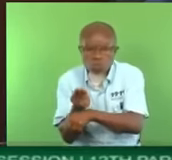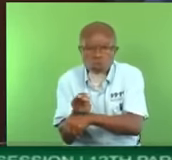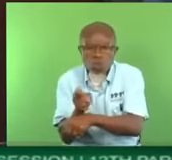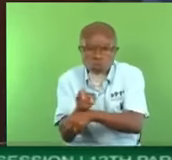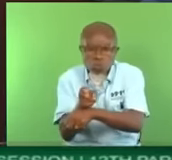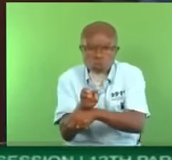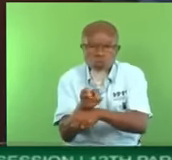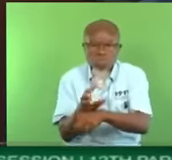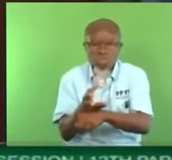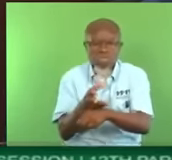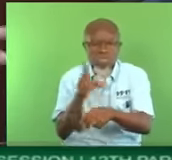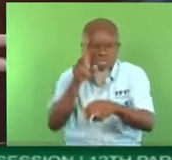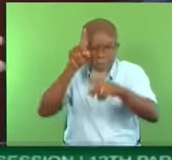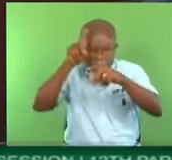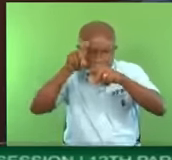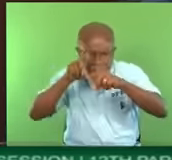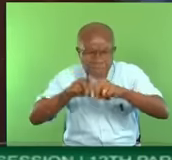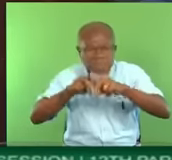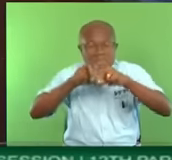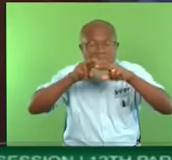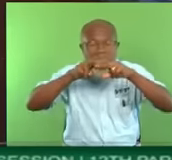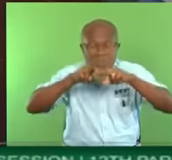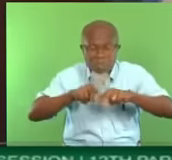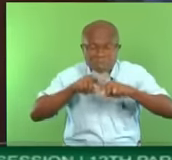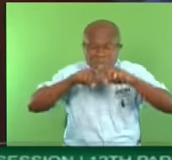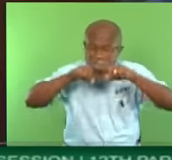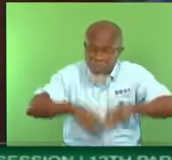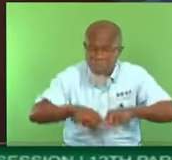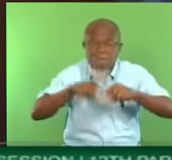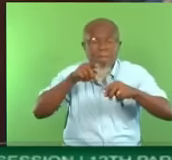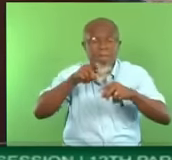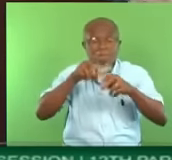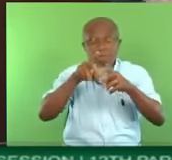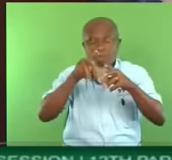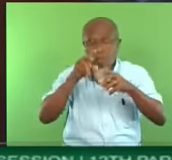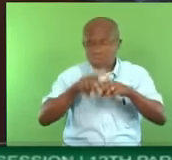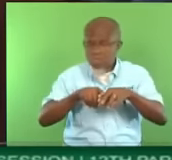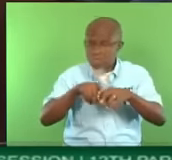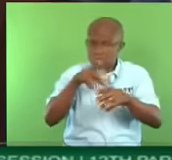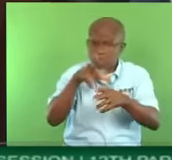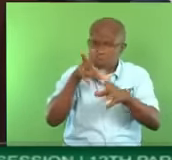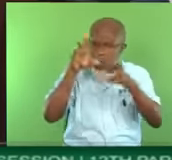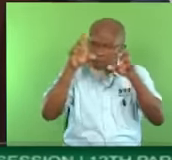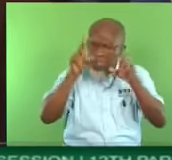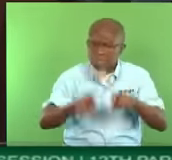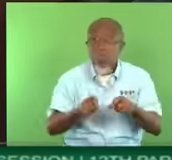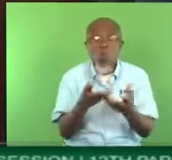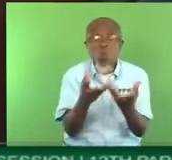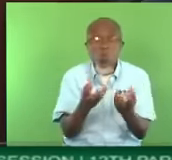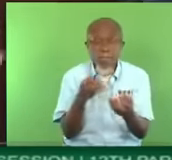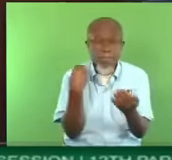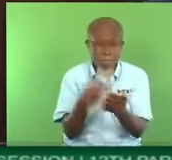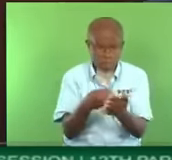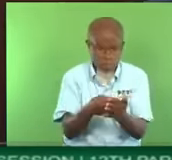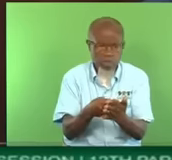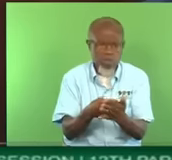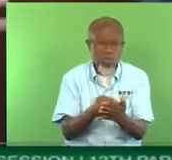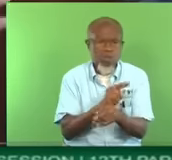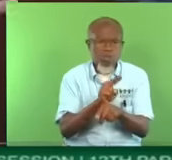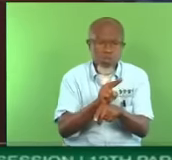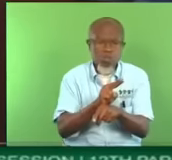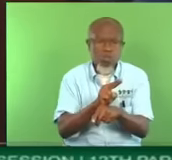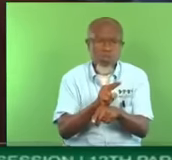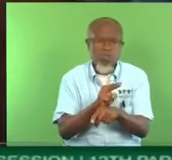by menace, as they call it, and so on, I believe is five years. Two to five years. So imagine, you are asking businessmen for